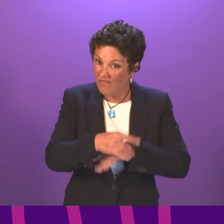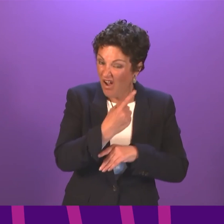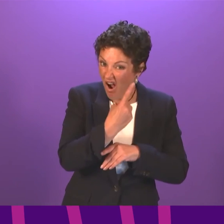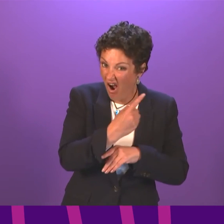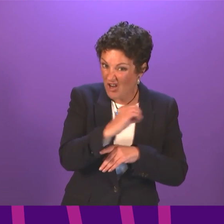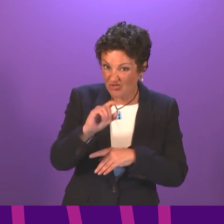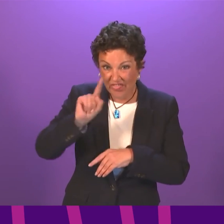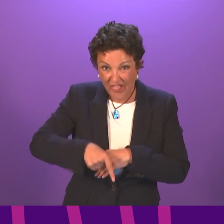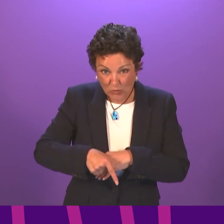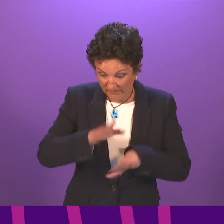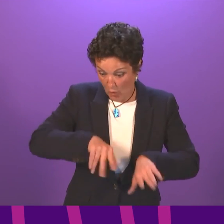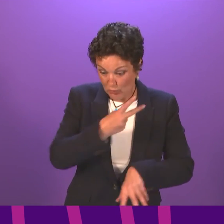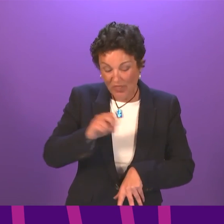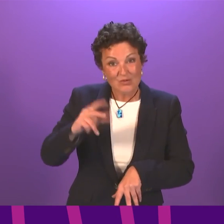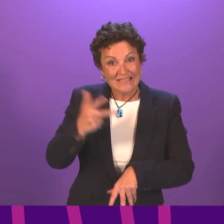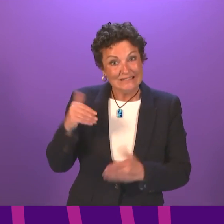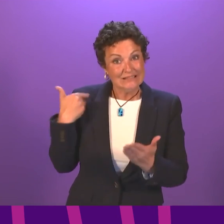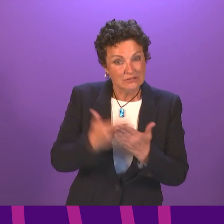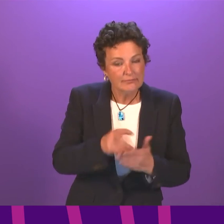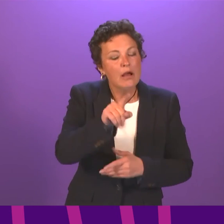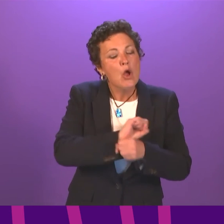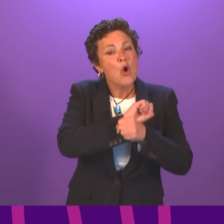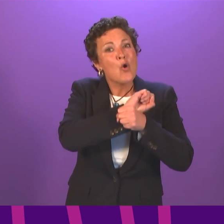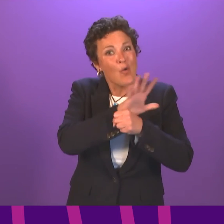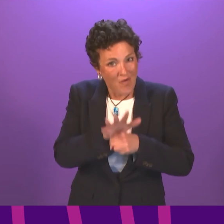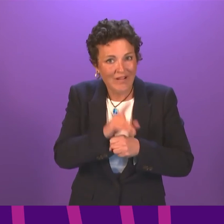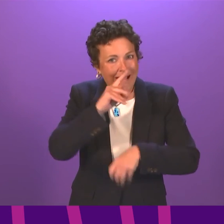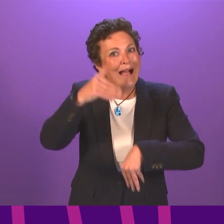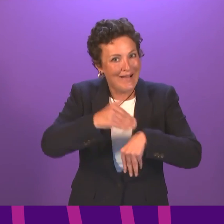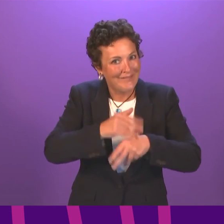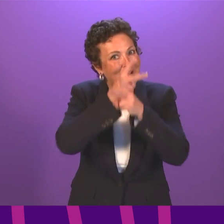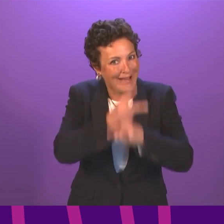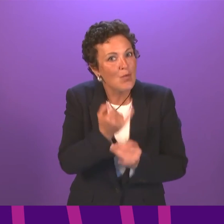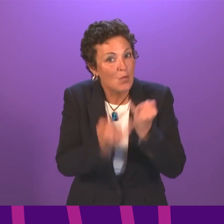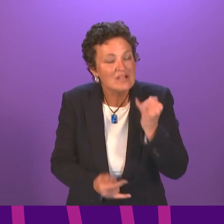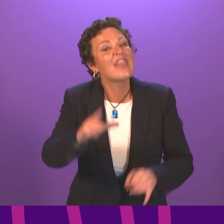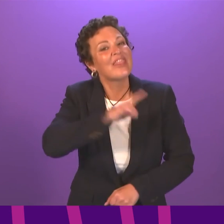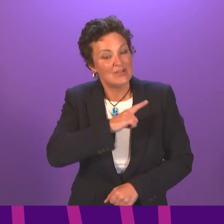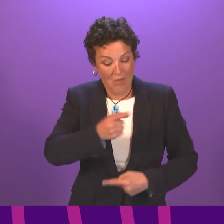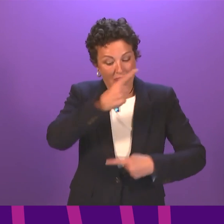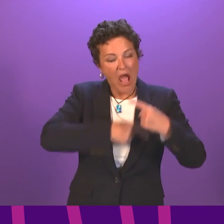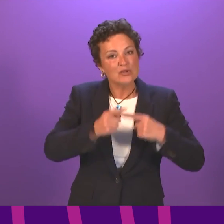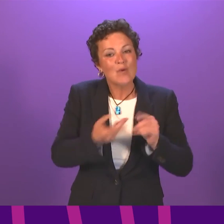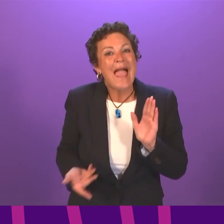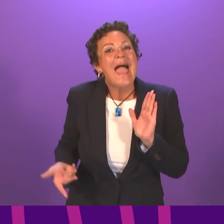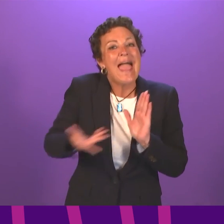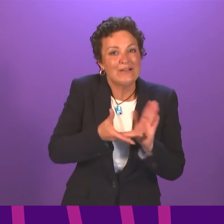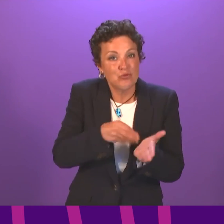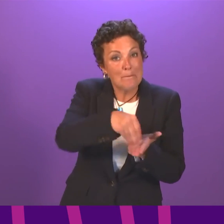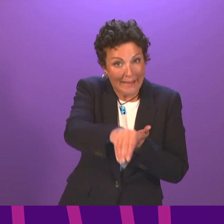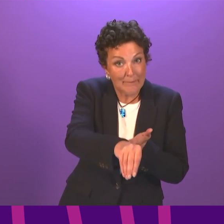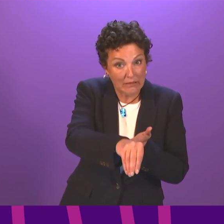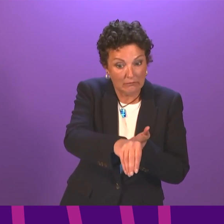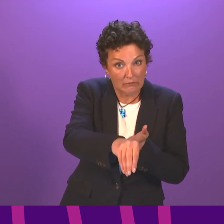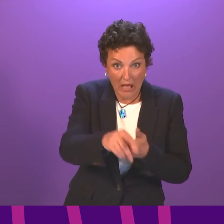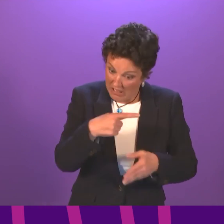2018. The pandemic has added to the pressure on carers which is why last year we provided an extra payment and of course we plan to